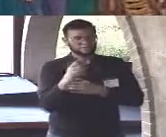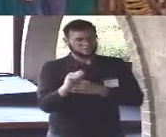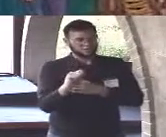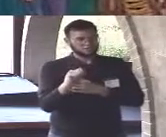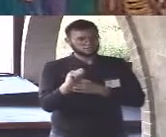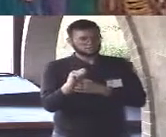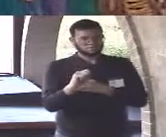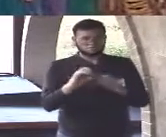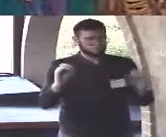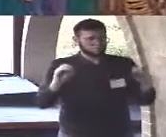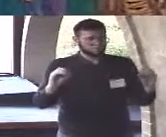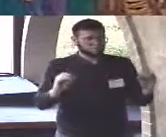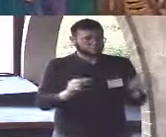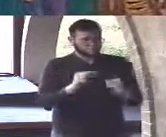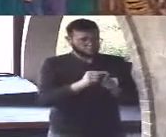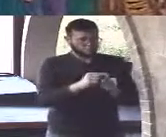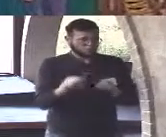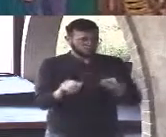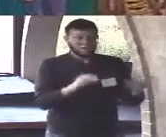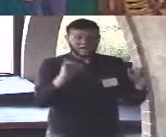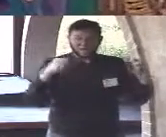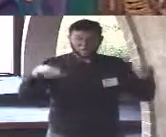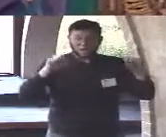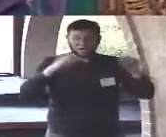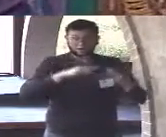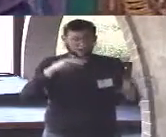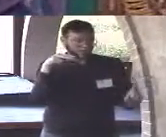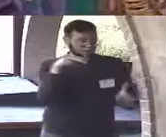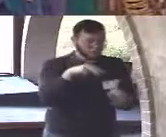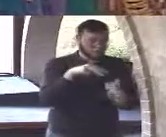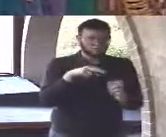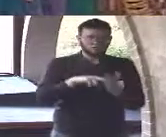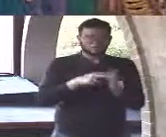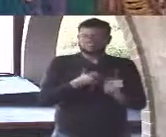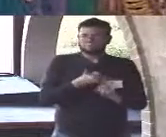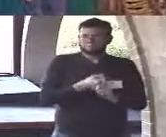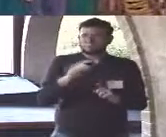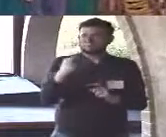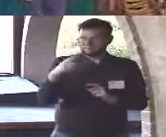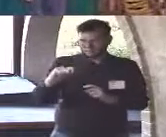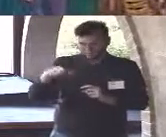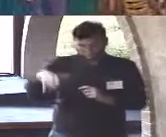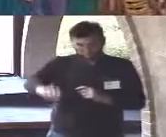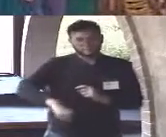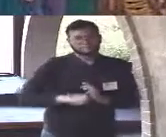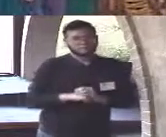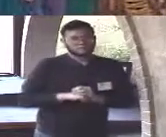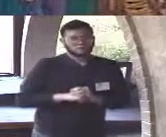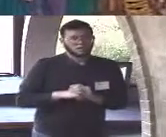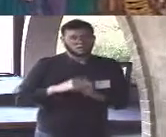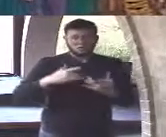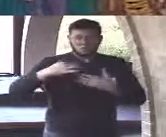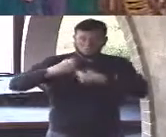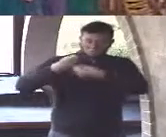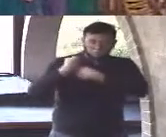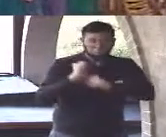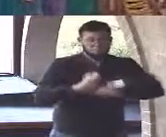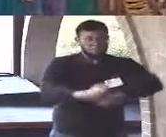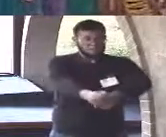all observable phenomenon in this universe is text all of creation speaks